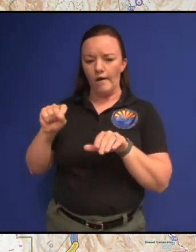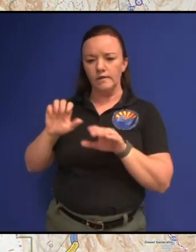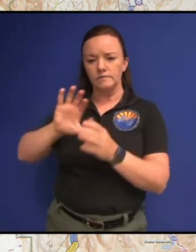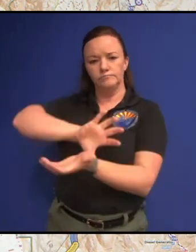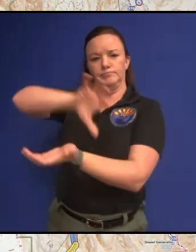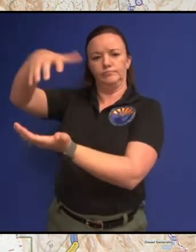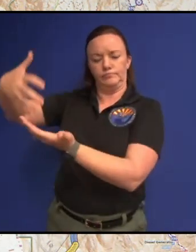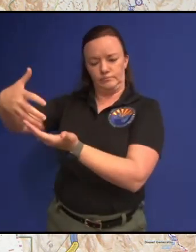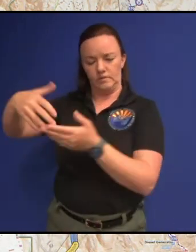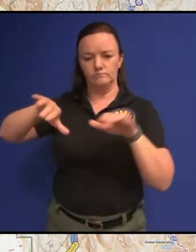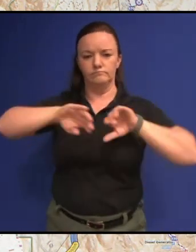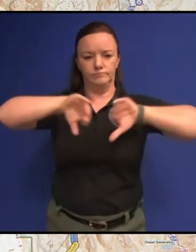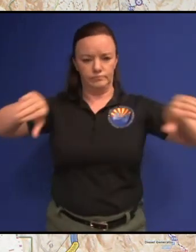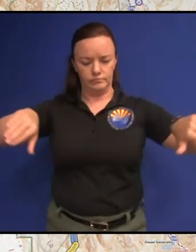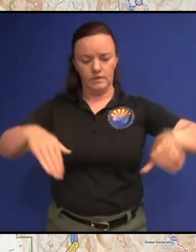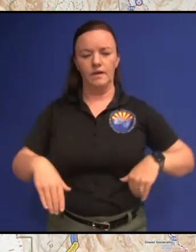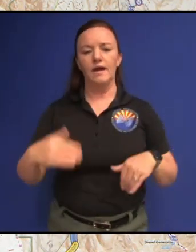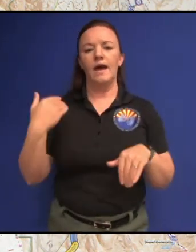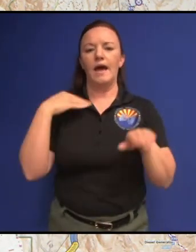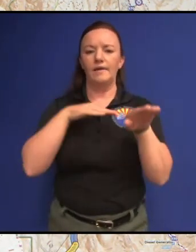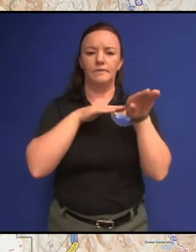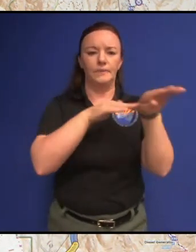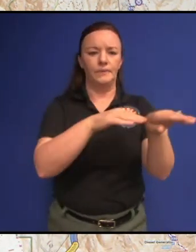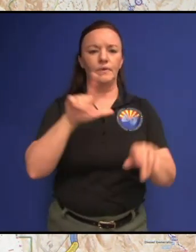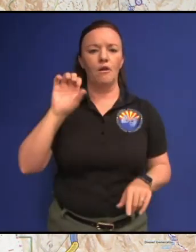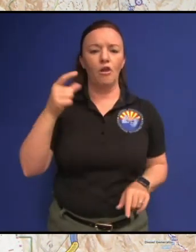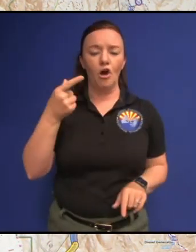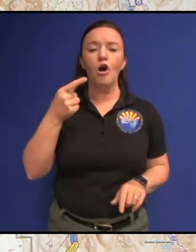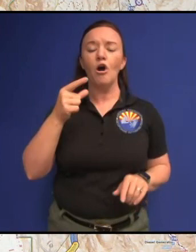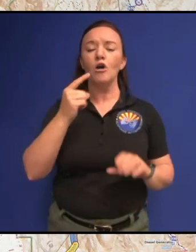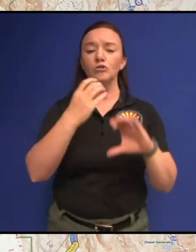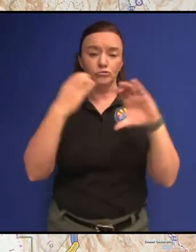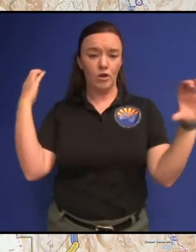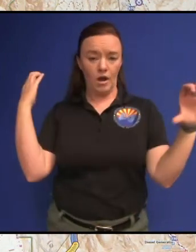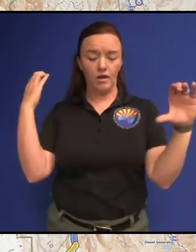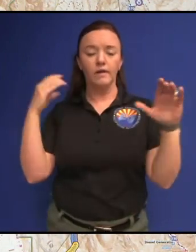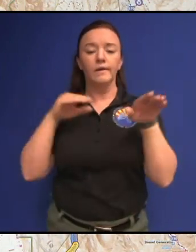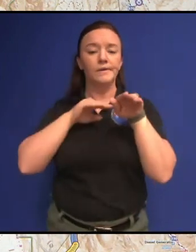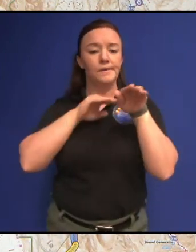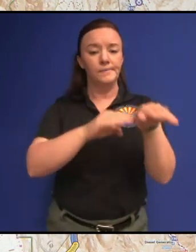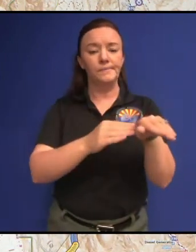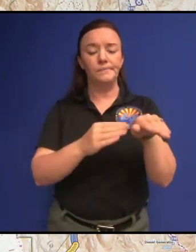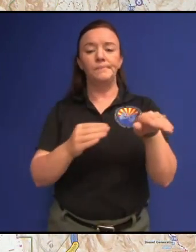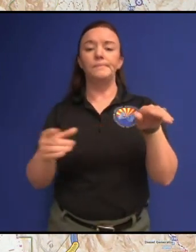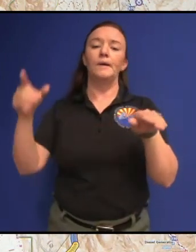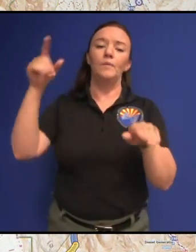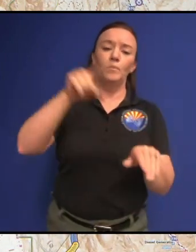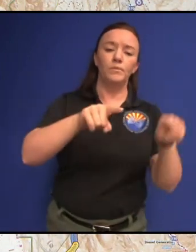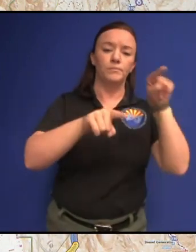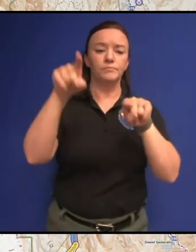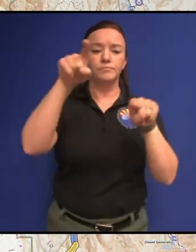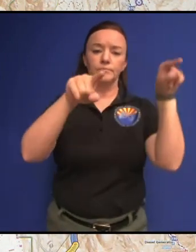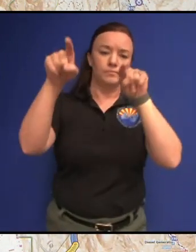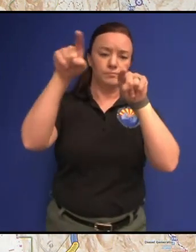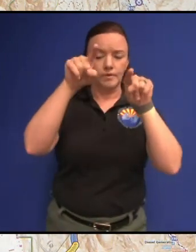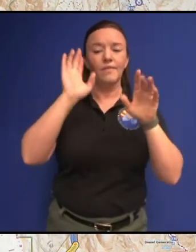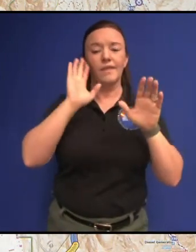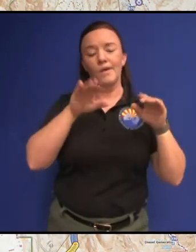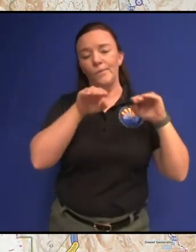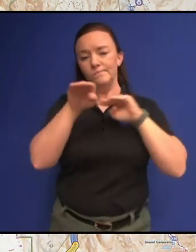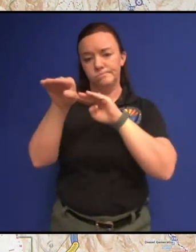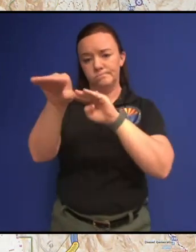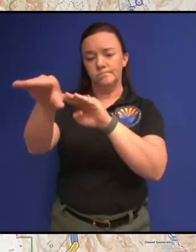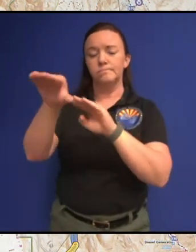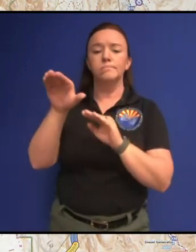that are loaded with a thing called a loader and then they are taking it down to our the off the lines area where we're